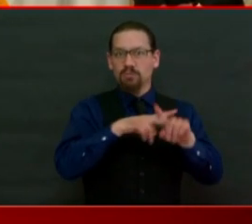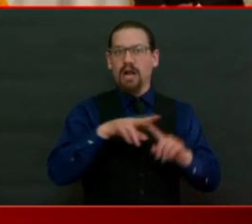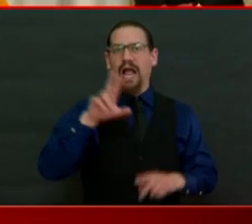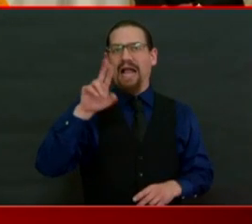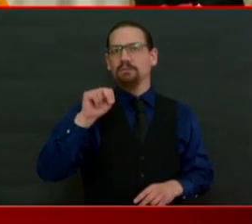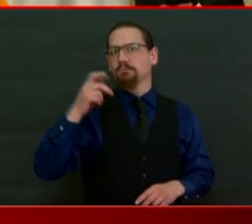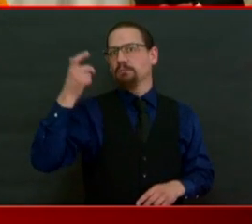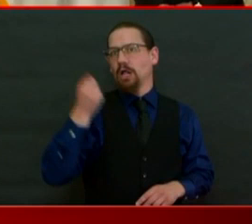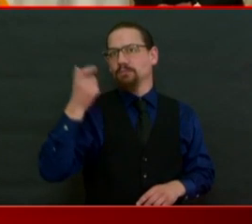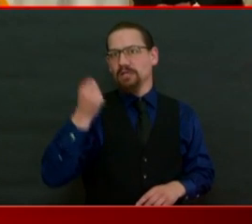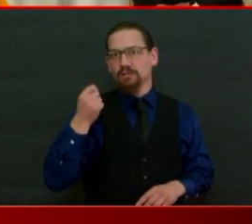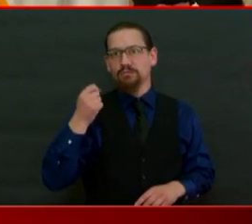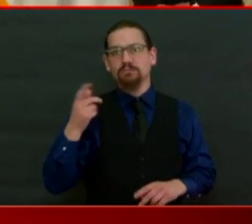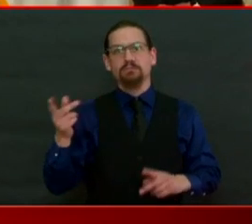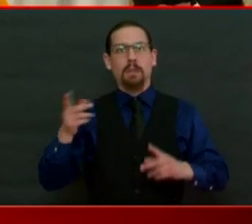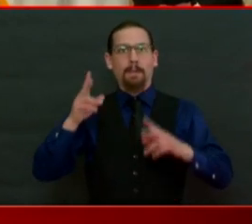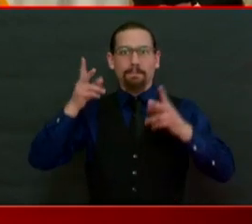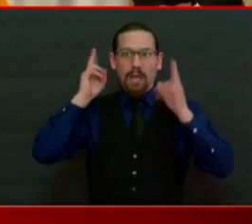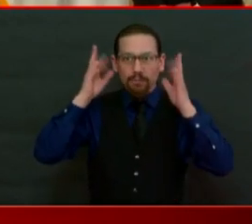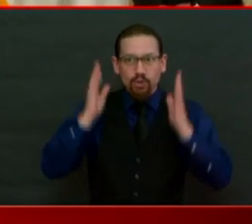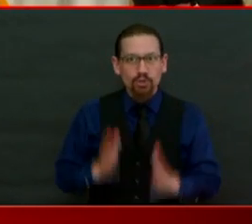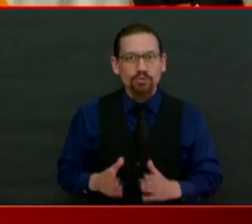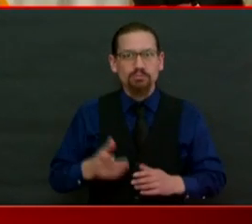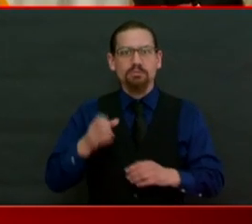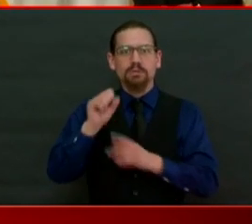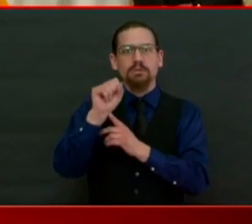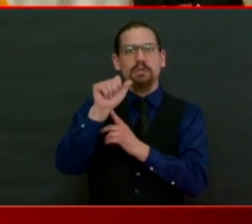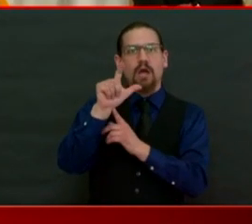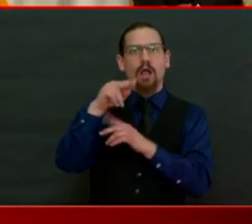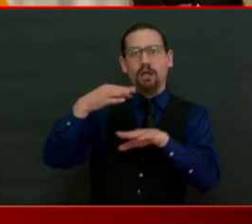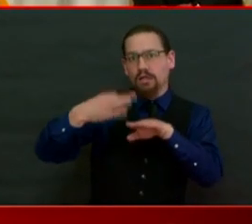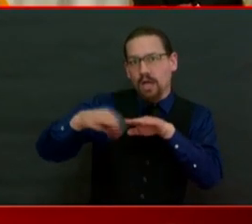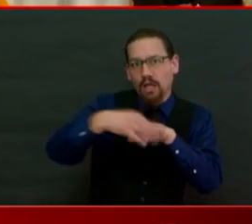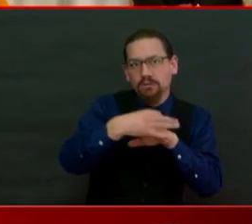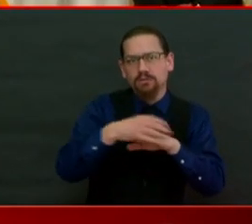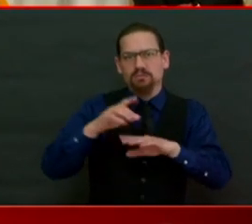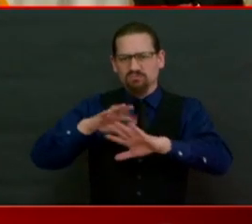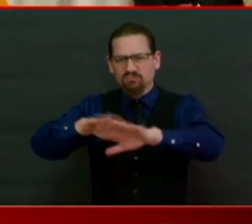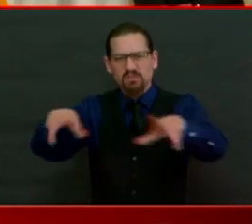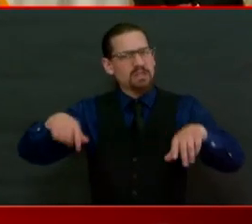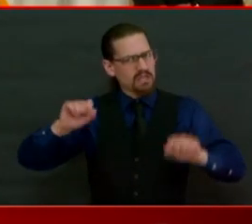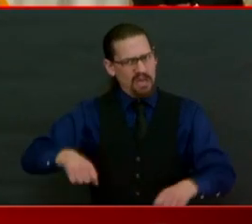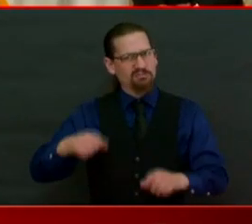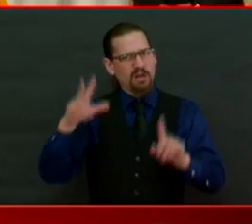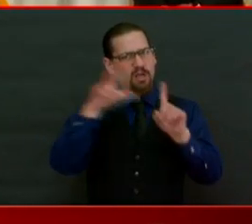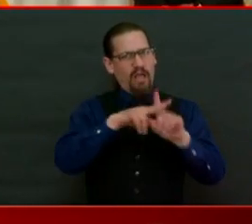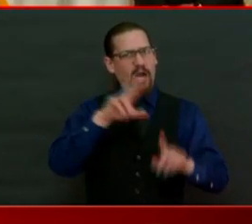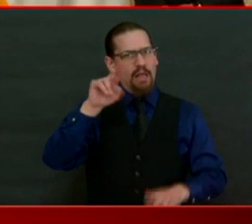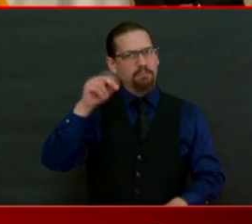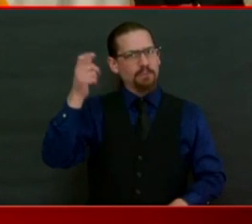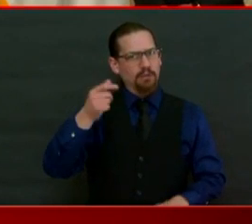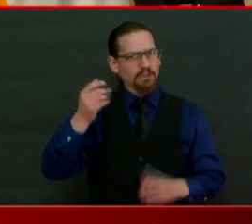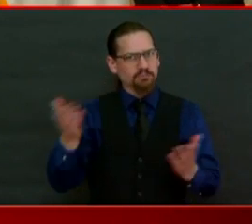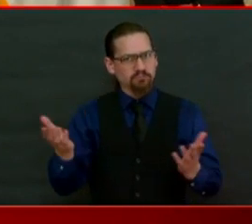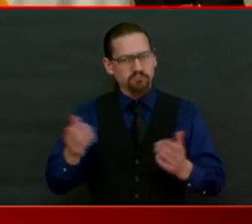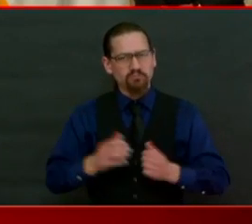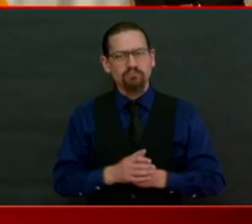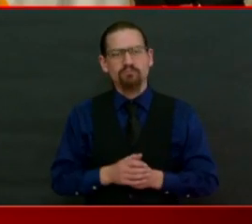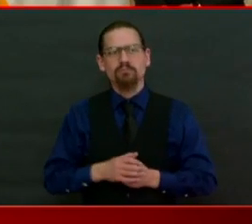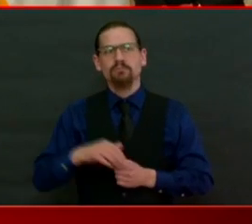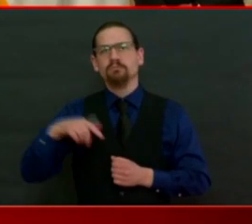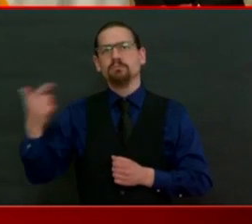salons, even though you haven't ever been in the past. Christian Winthrop from the Newport Buzz asks, in response to coronavirus,